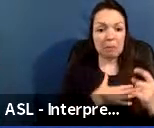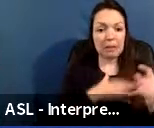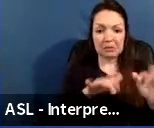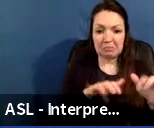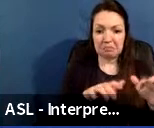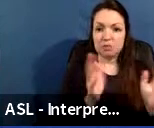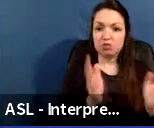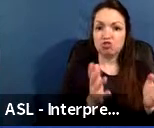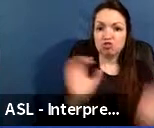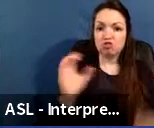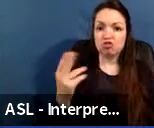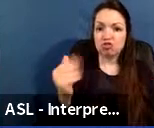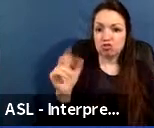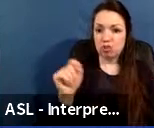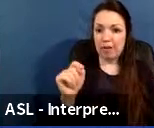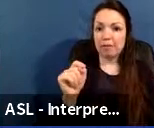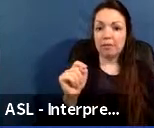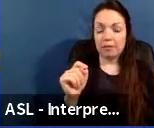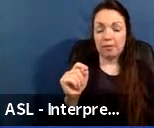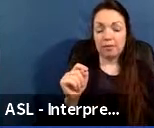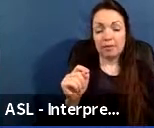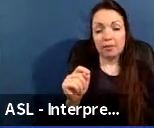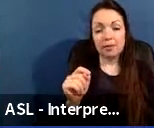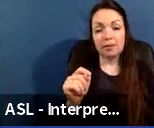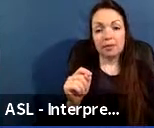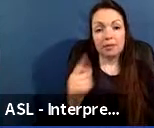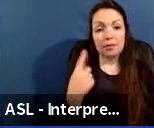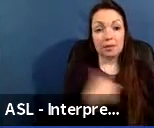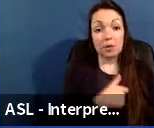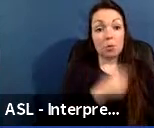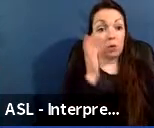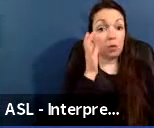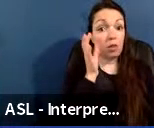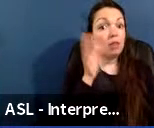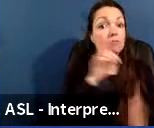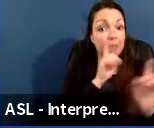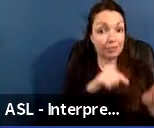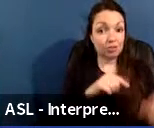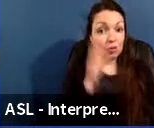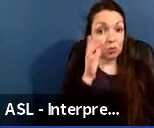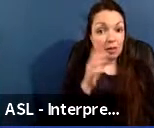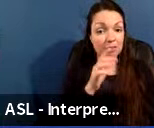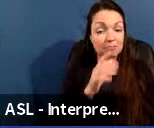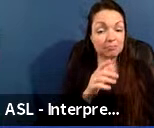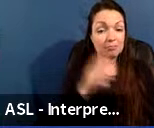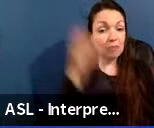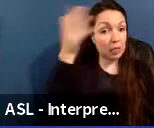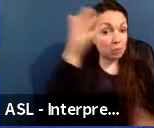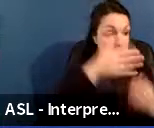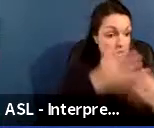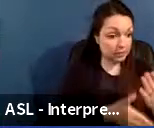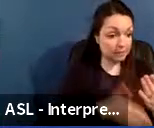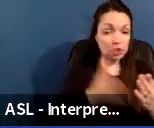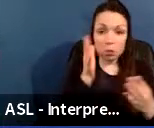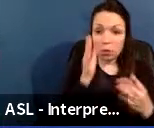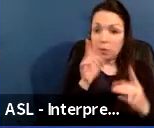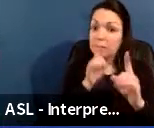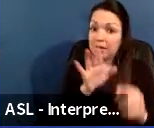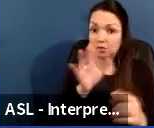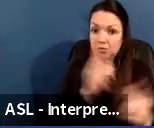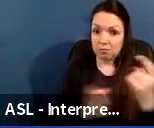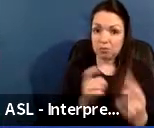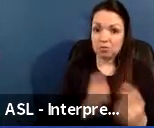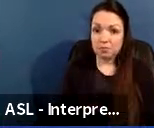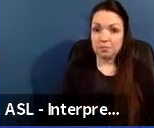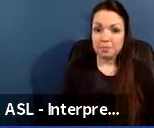so that we will be able to answer it quickly for you after the presentation. So,